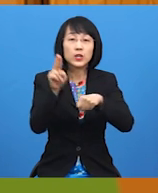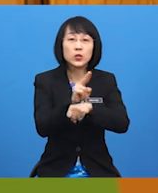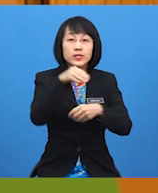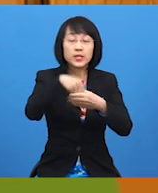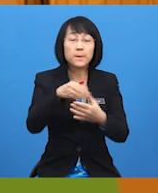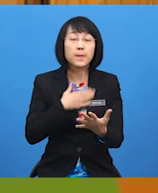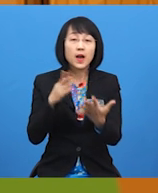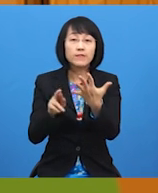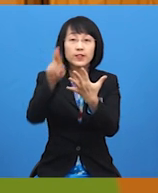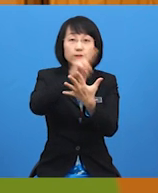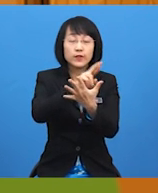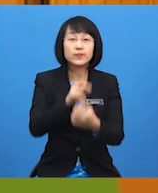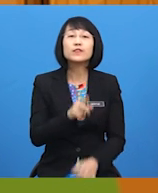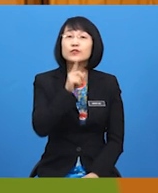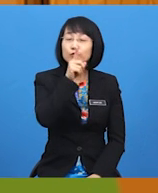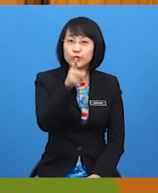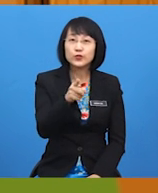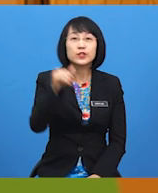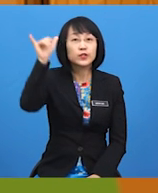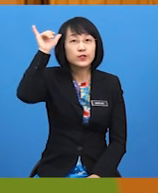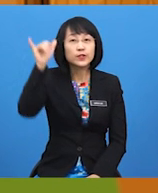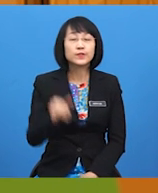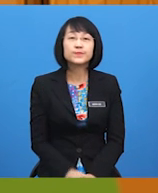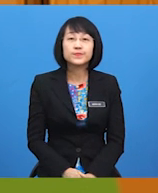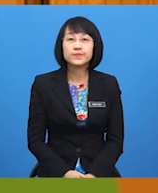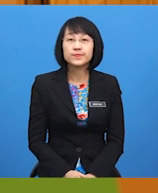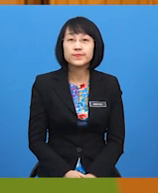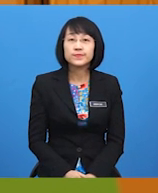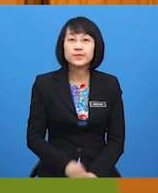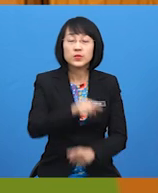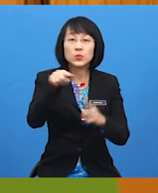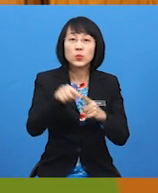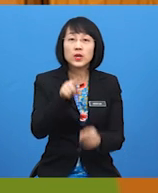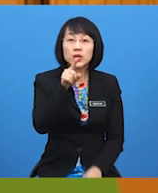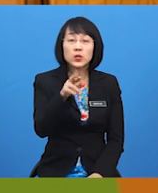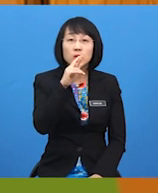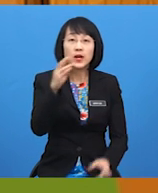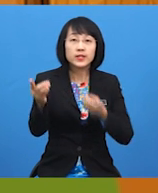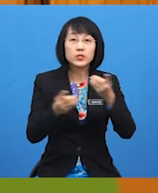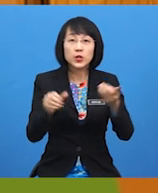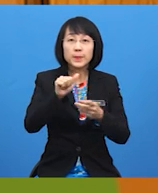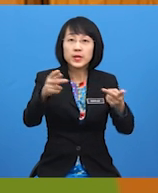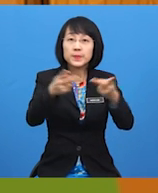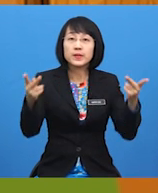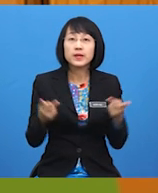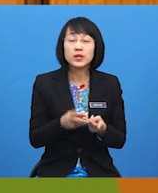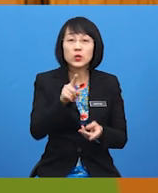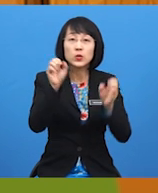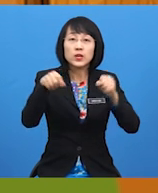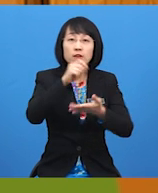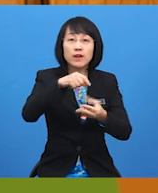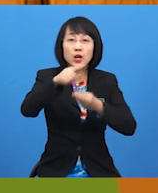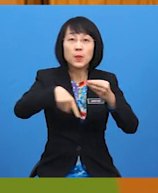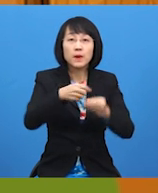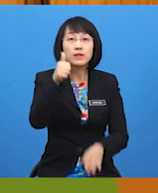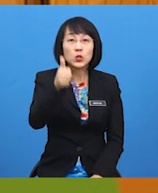my review? Sure Yusof. When you are describing a place, you can write about